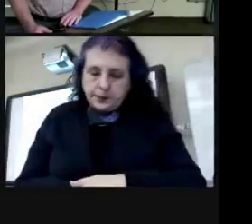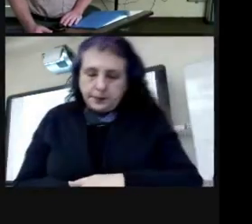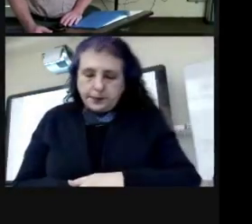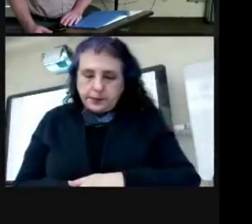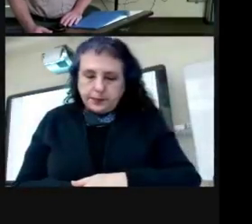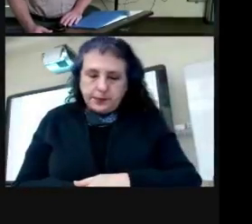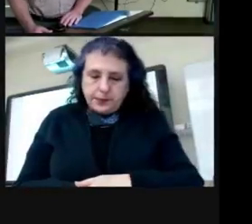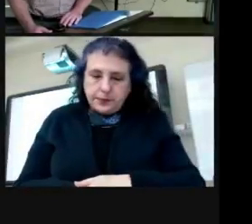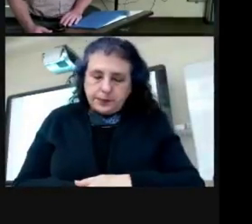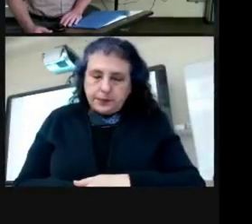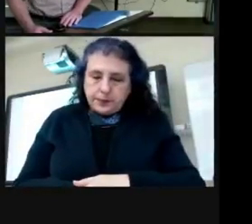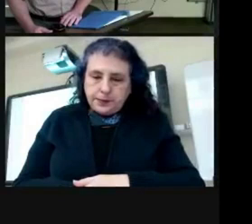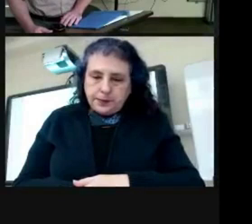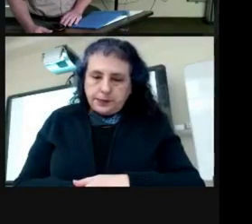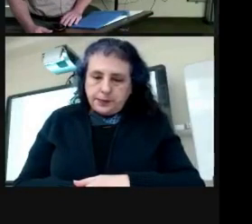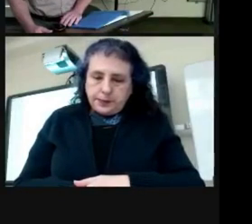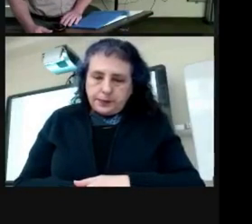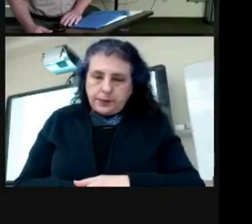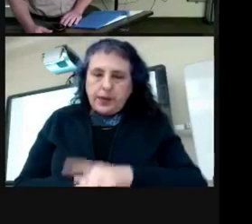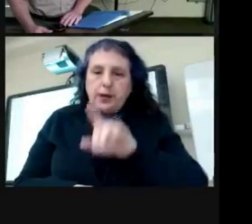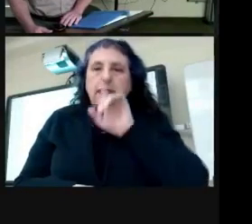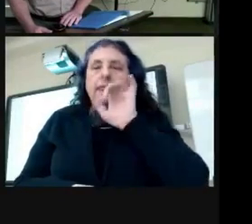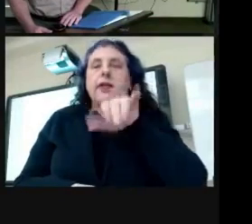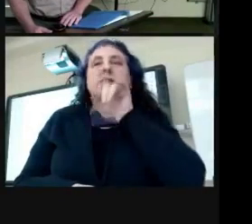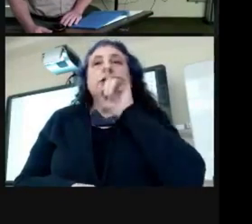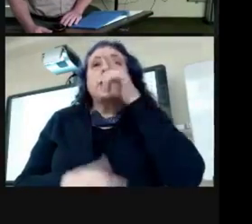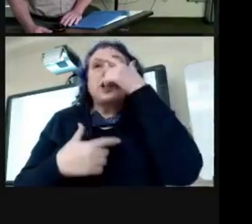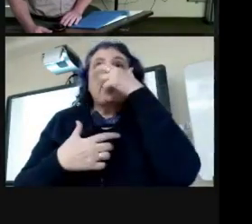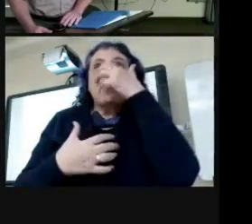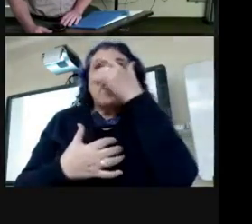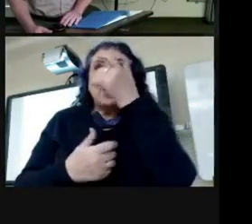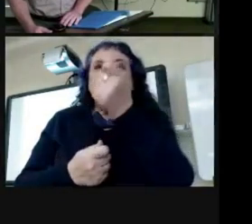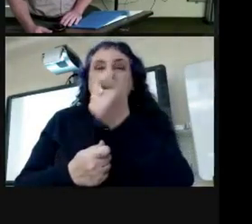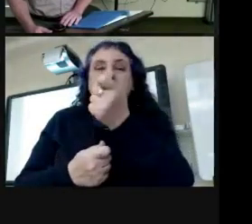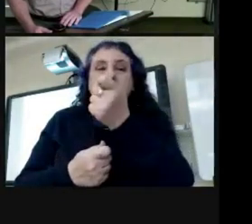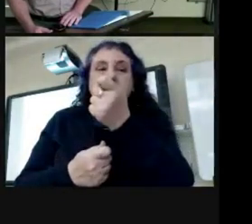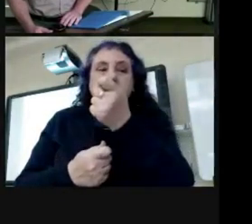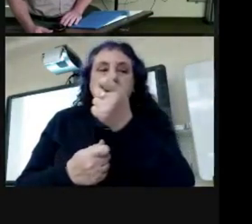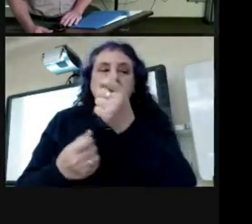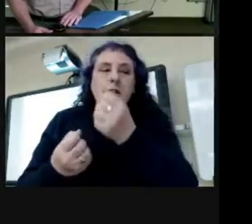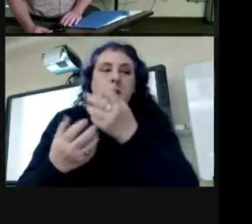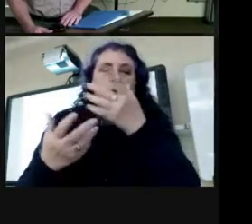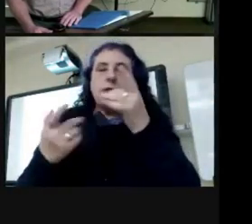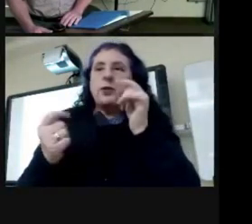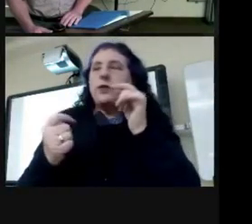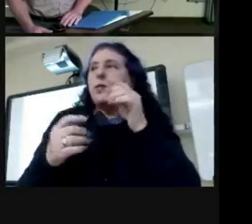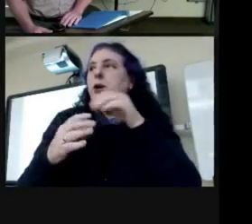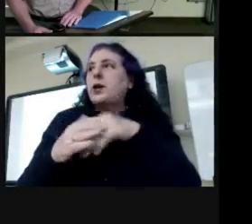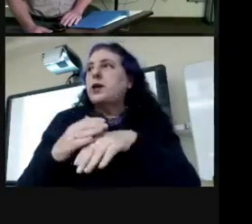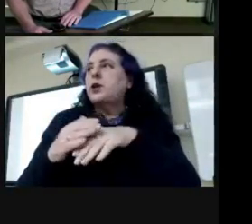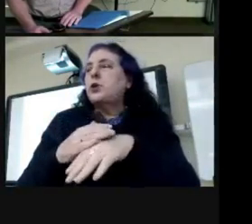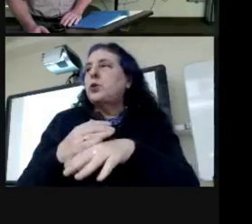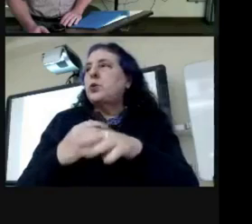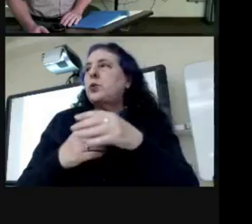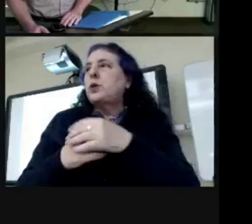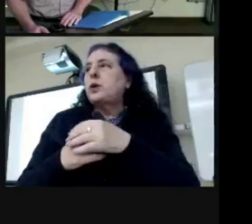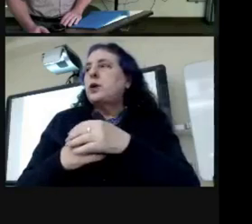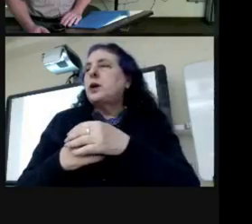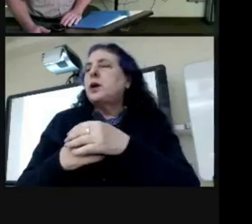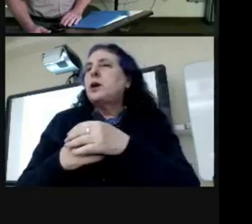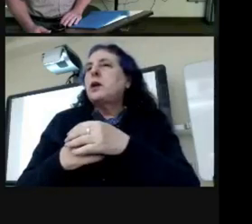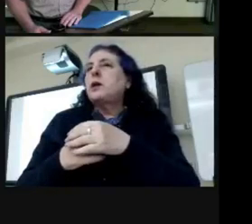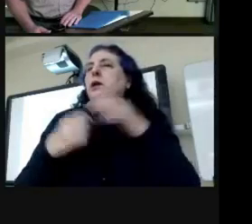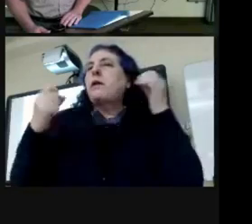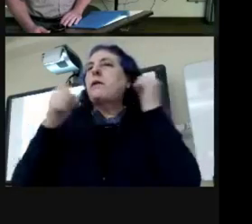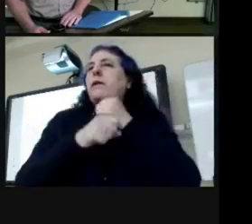Yeah, it's fascinating the amount of effort that went into combating